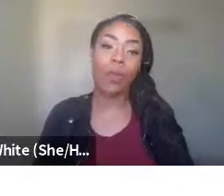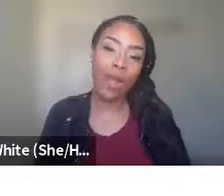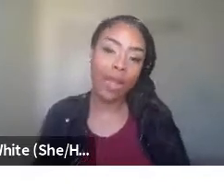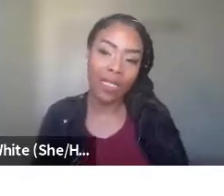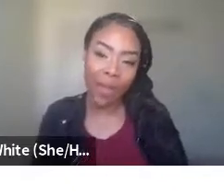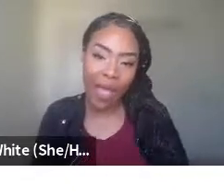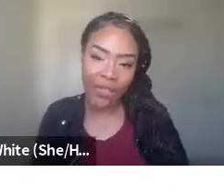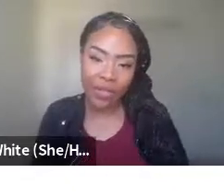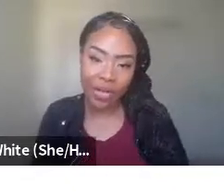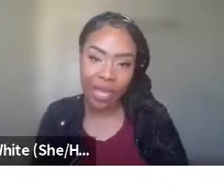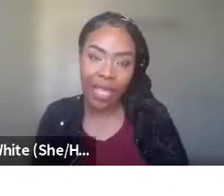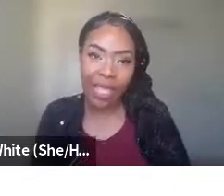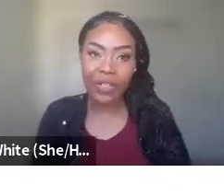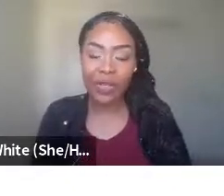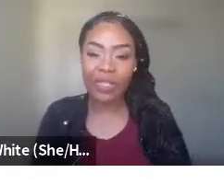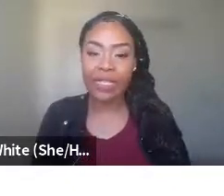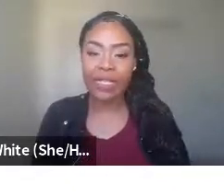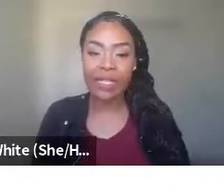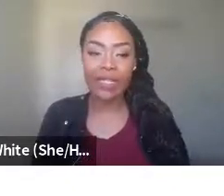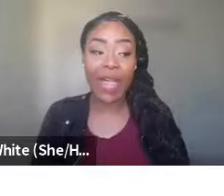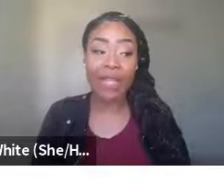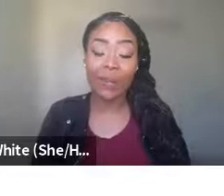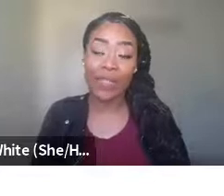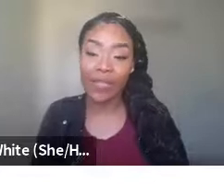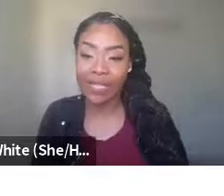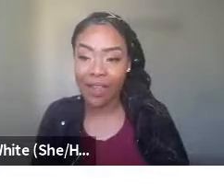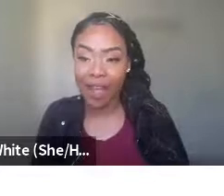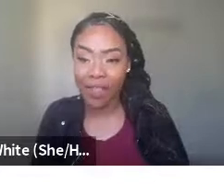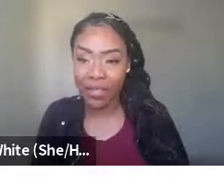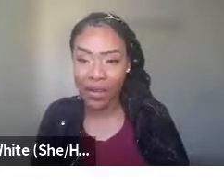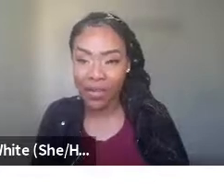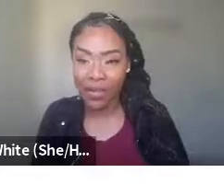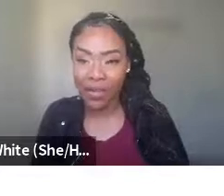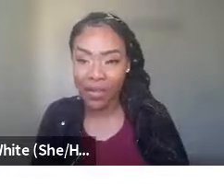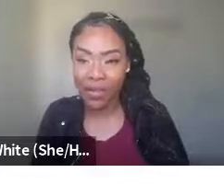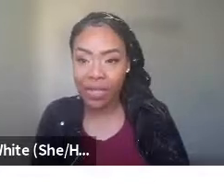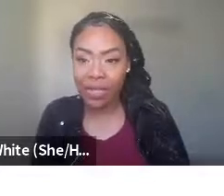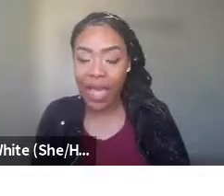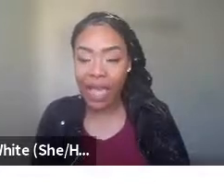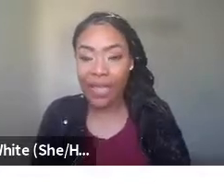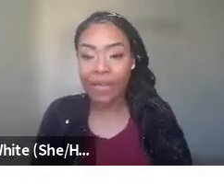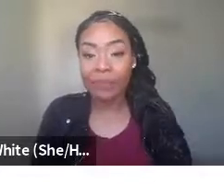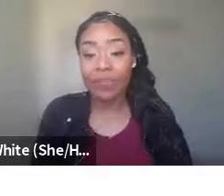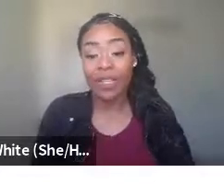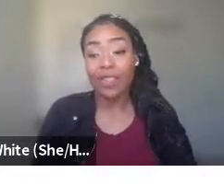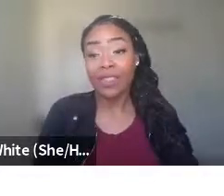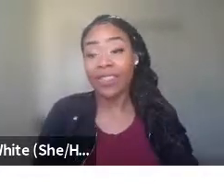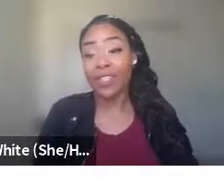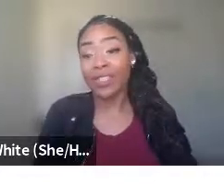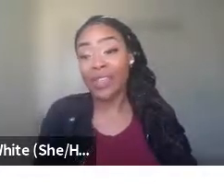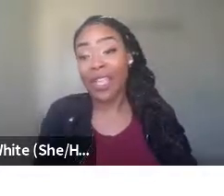to me. But when I got into my master's degree and took a statistics class specific to psychology and understood that, um,